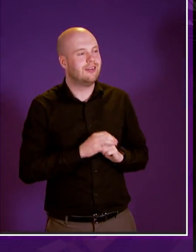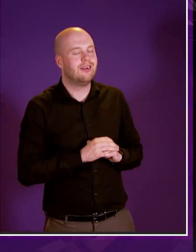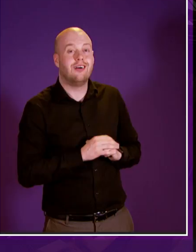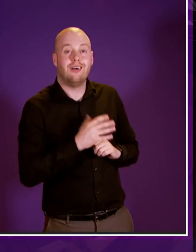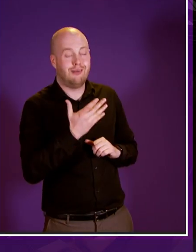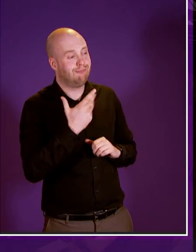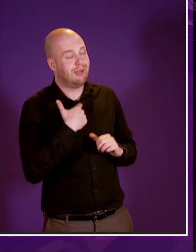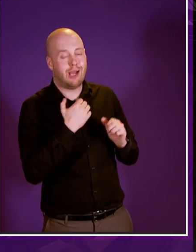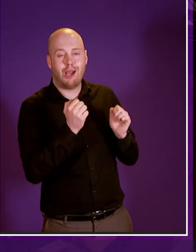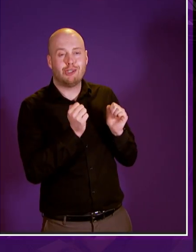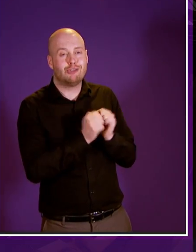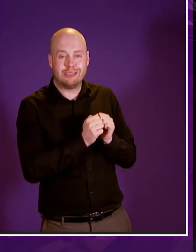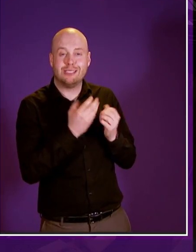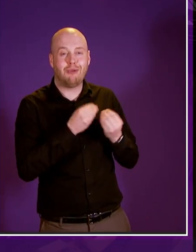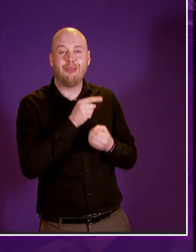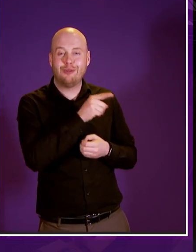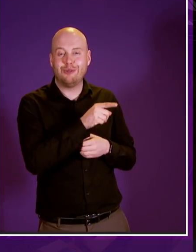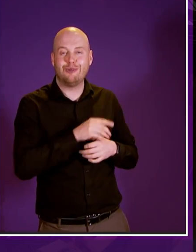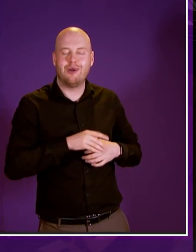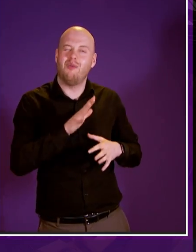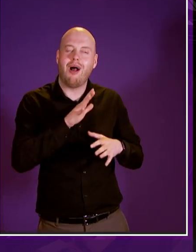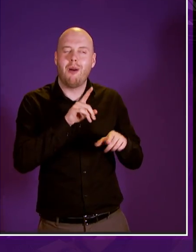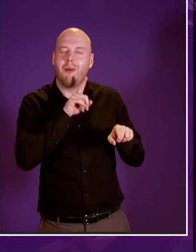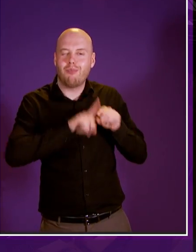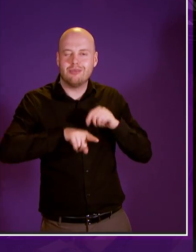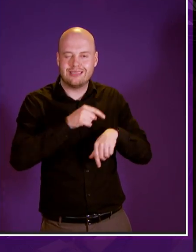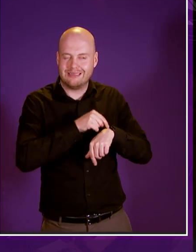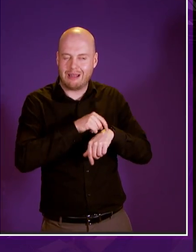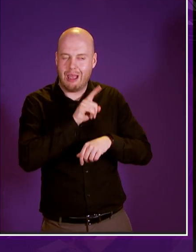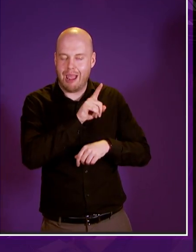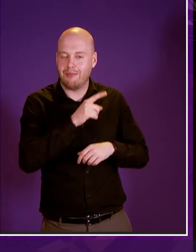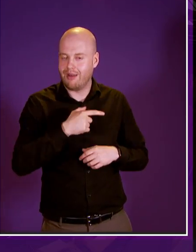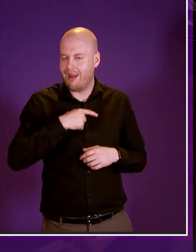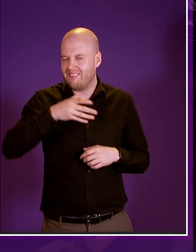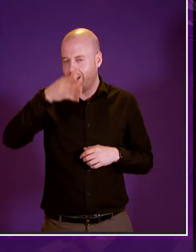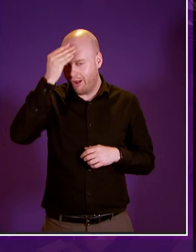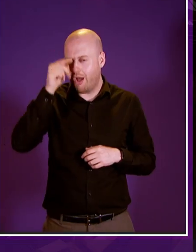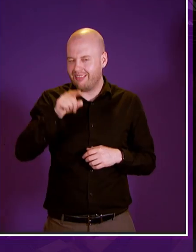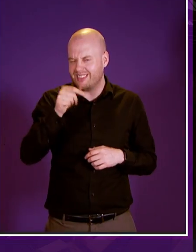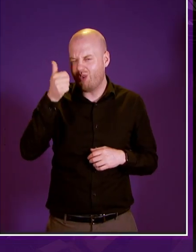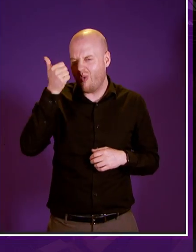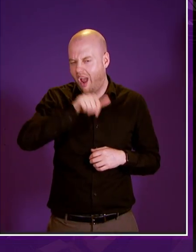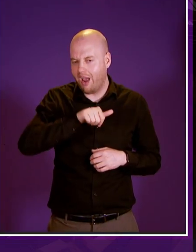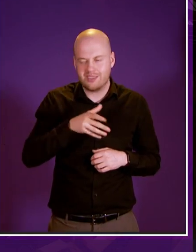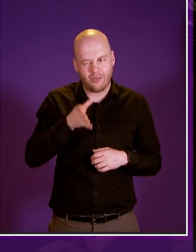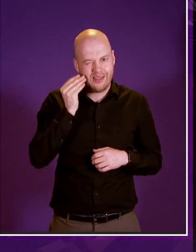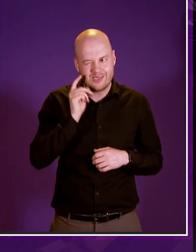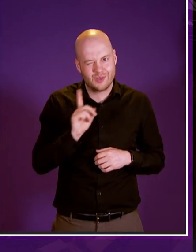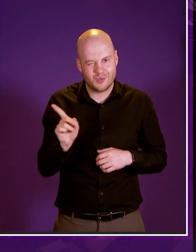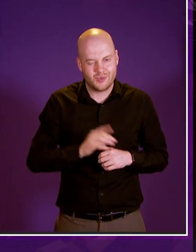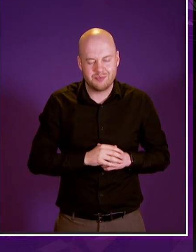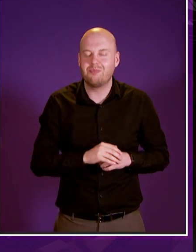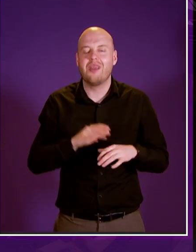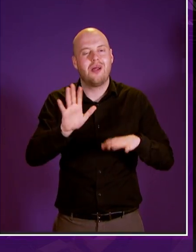years i've worked with you miss mcguire i do agree with you most of the time and i've learned that's a wise way to be but the the whole